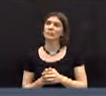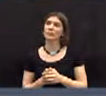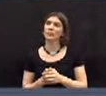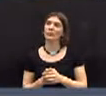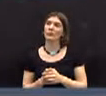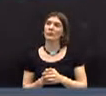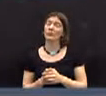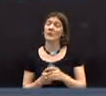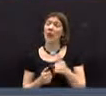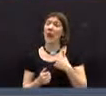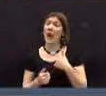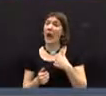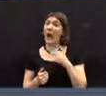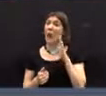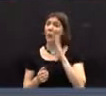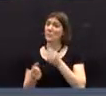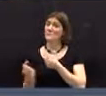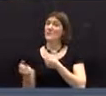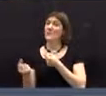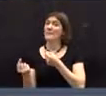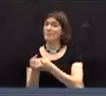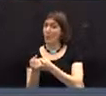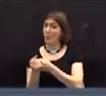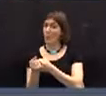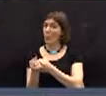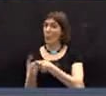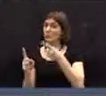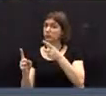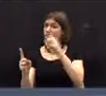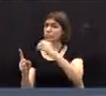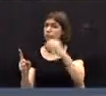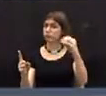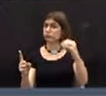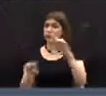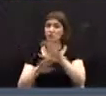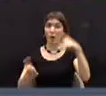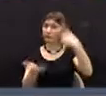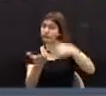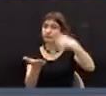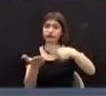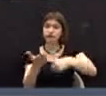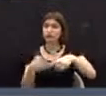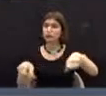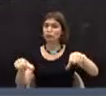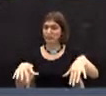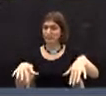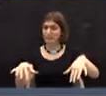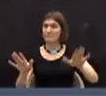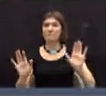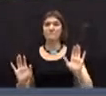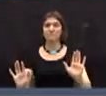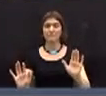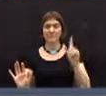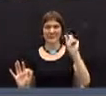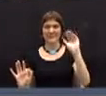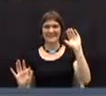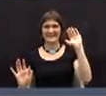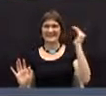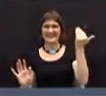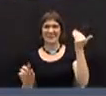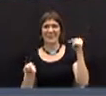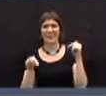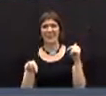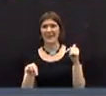I would support your decision and say that we not get into this because it seems like a way